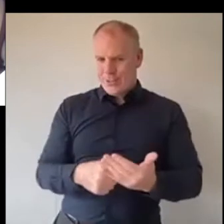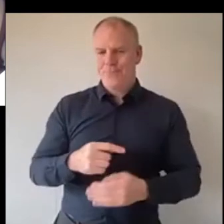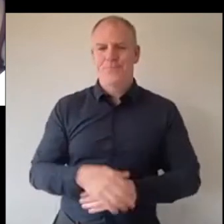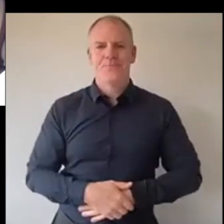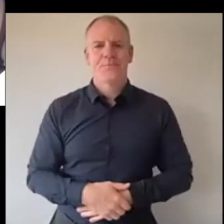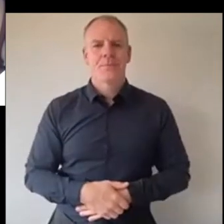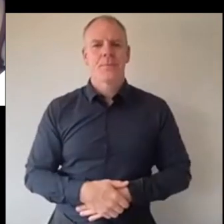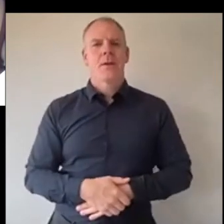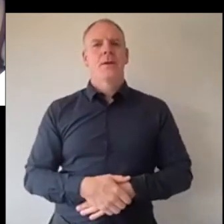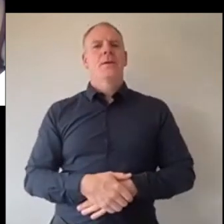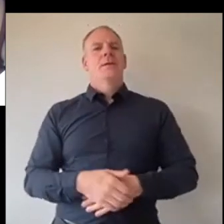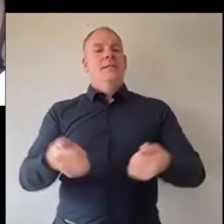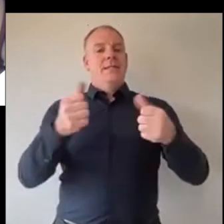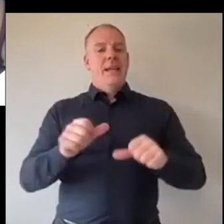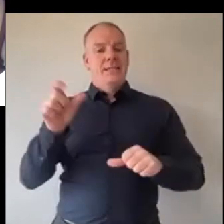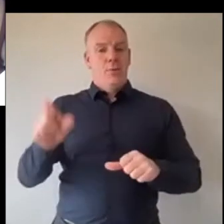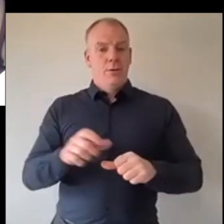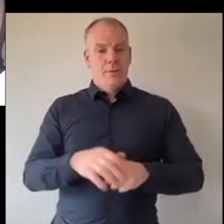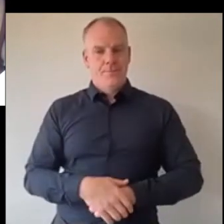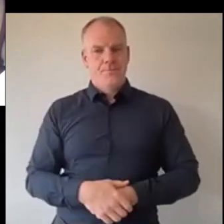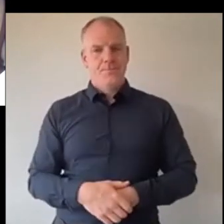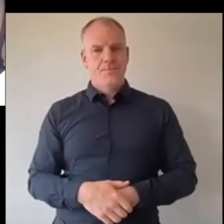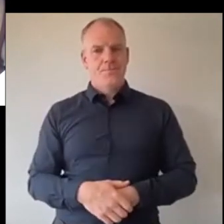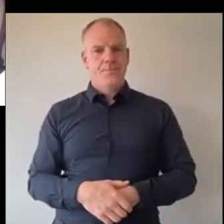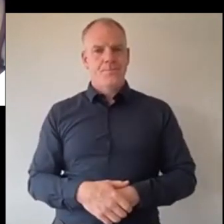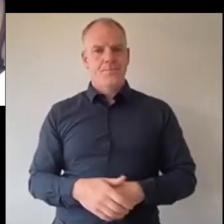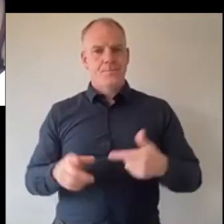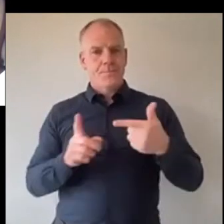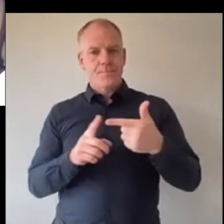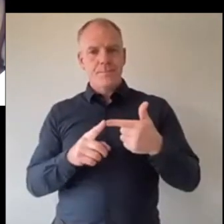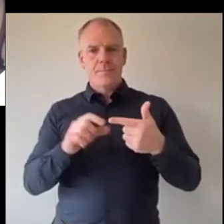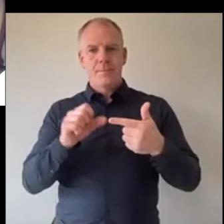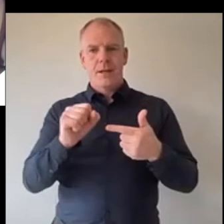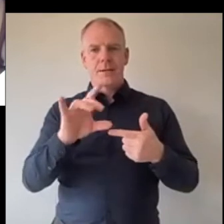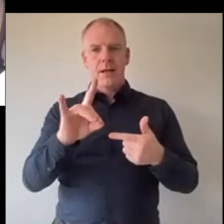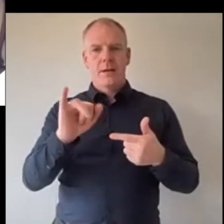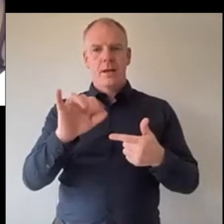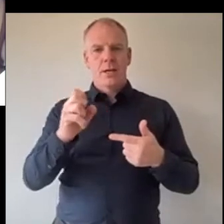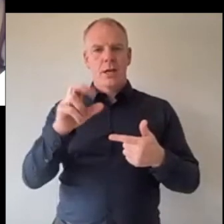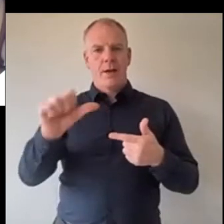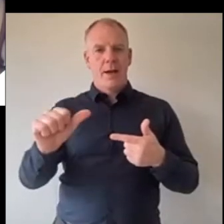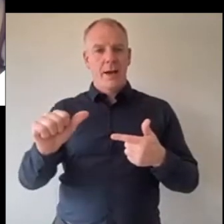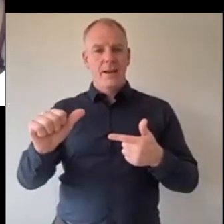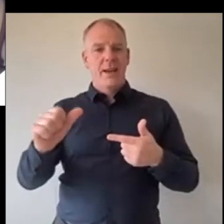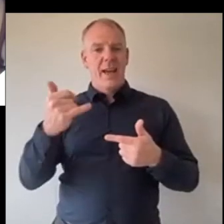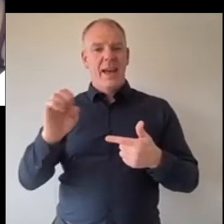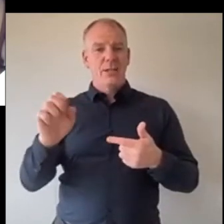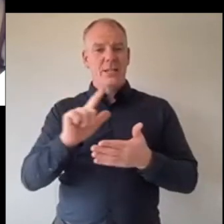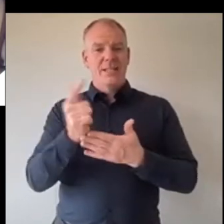we have the next winner who is Shakira from Bally Furmit 17 euro Shakira